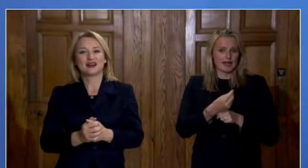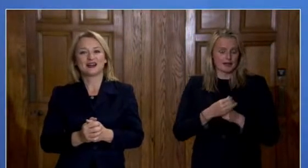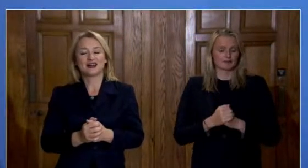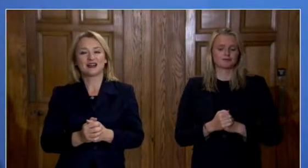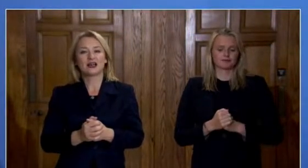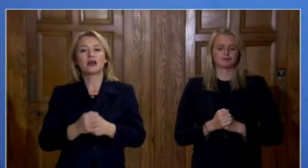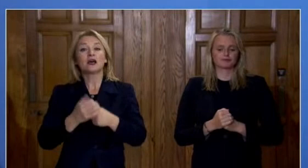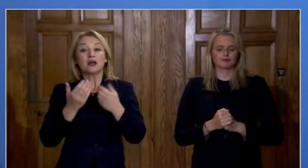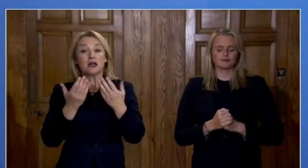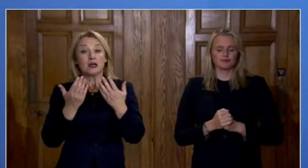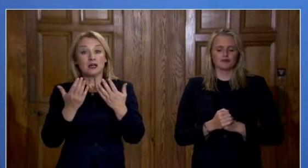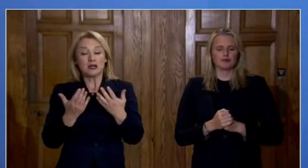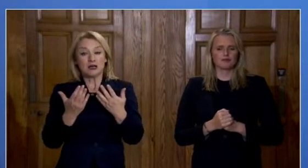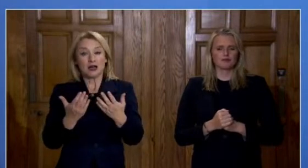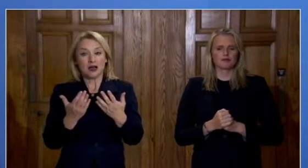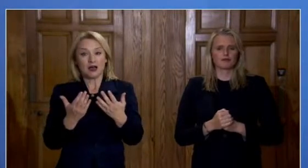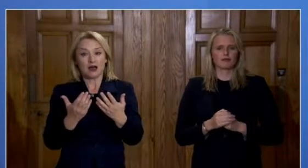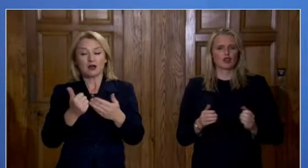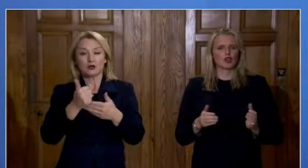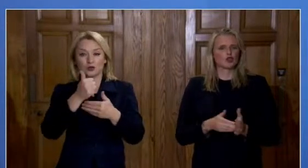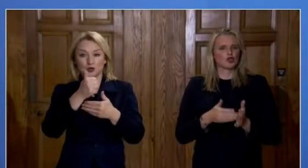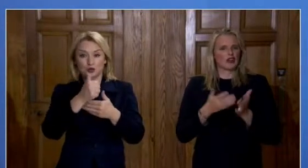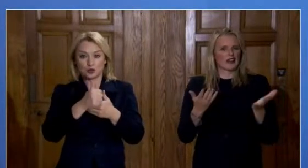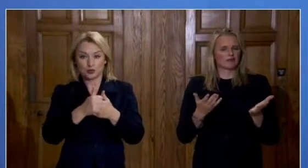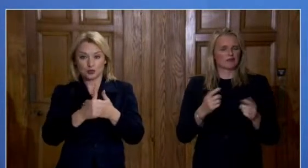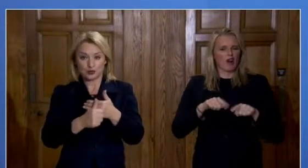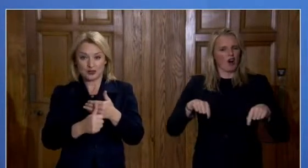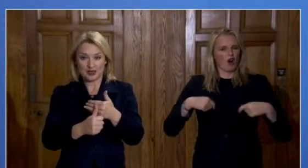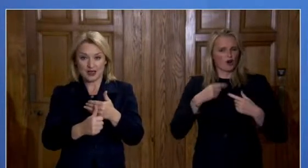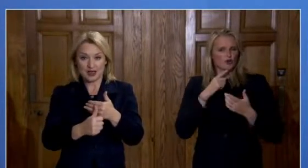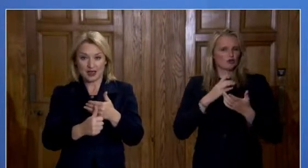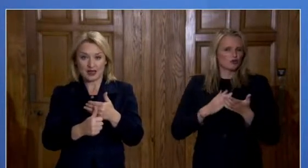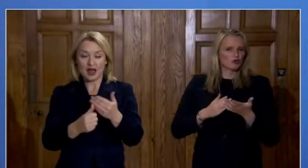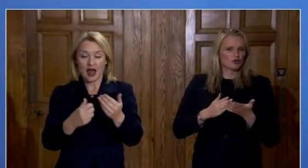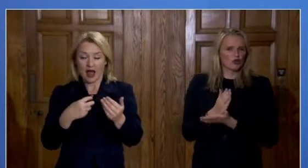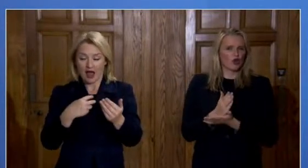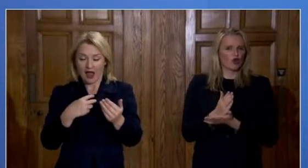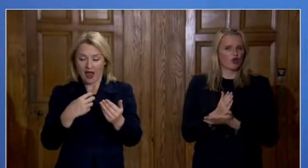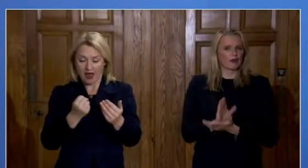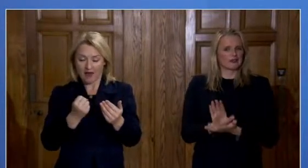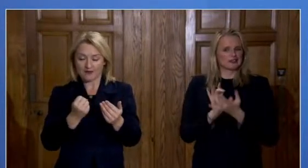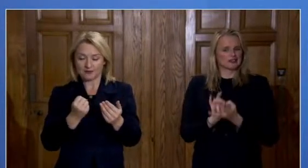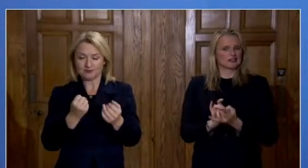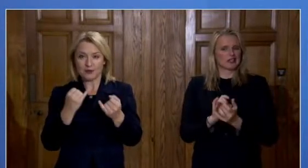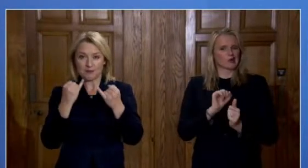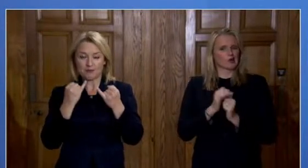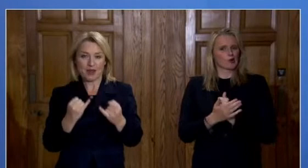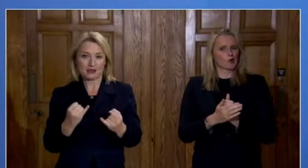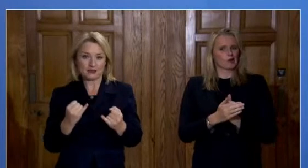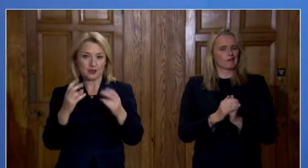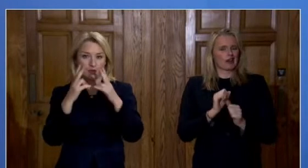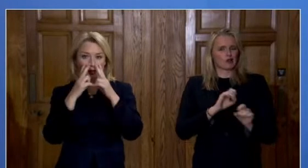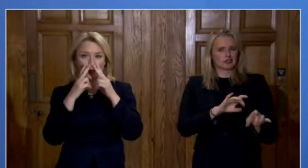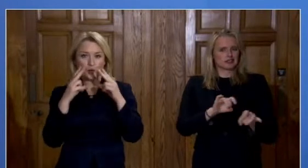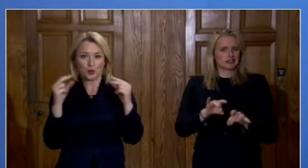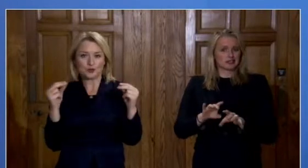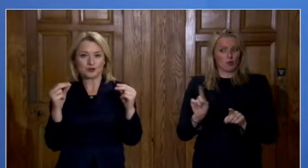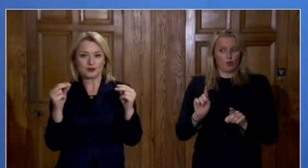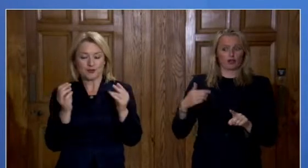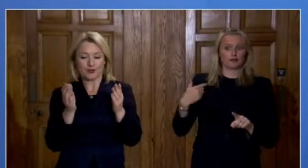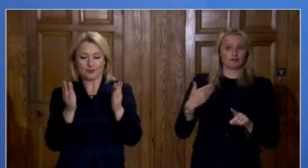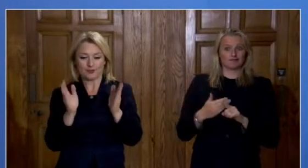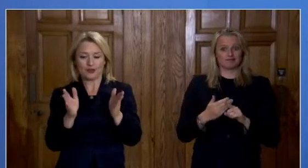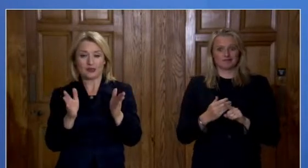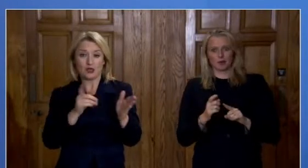Today the grim truth of where we are and where we are heading has